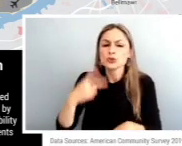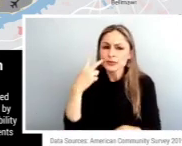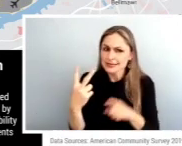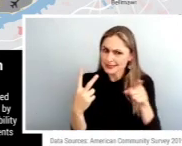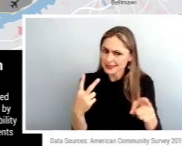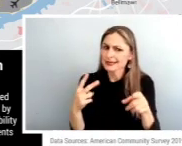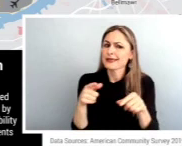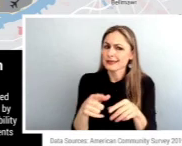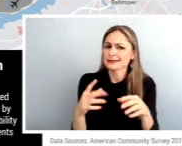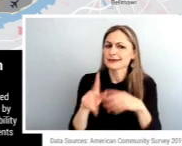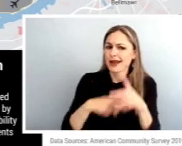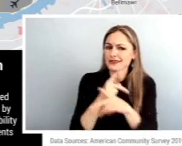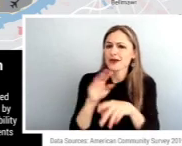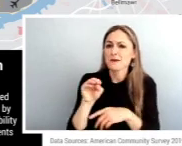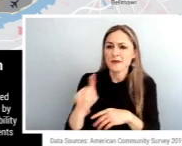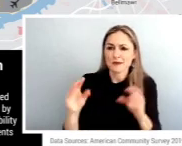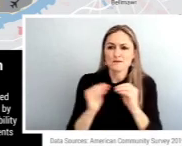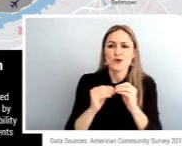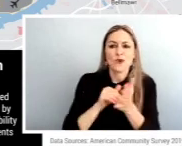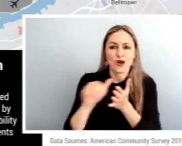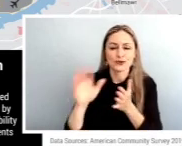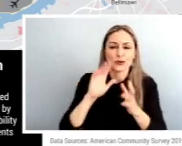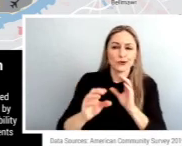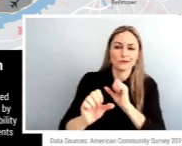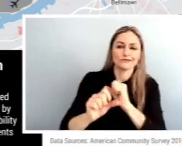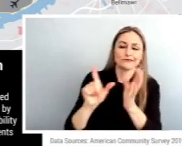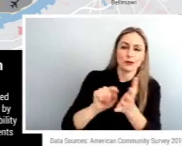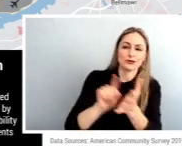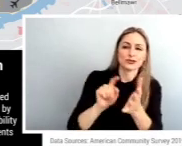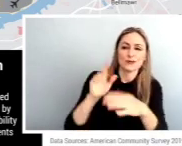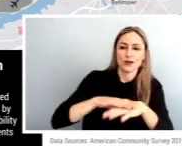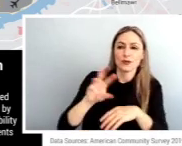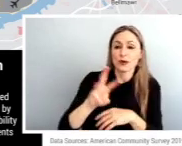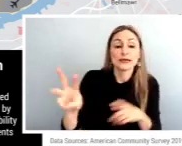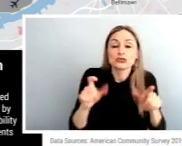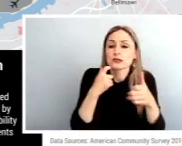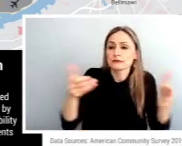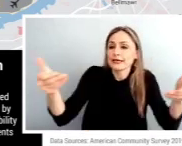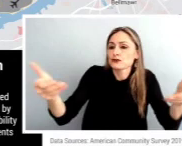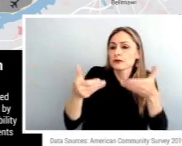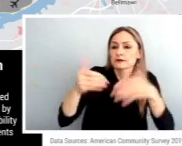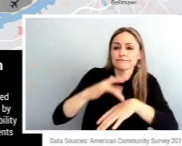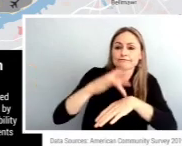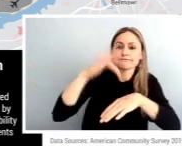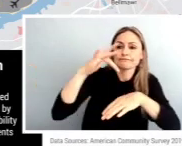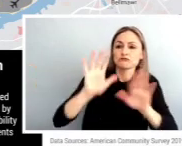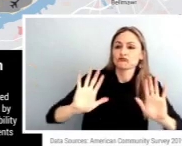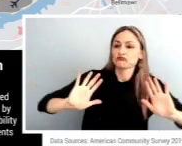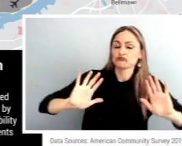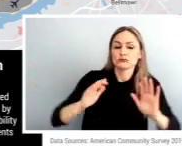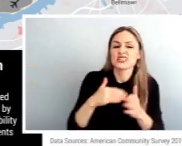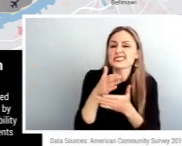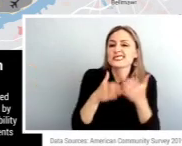Nygaard and from SEPTA. We'll be publishing them on the website. But so this is just an introduction and just a high level perspective on some of the type of work that we're